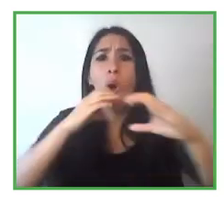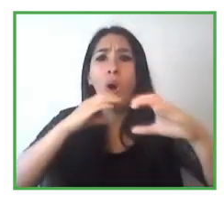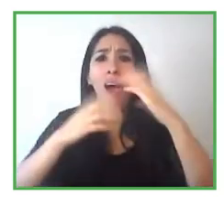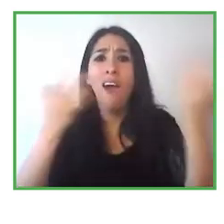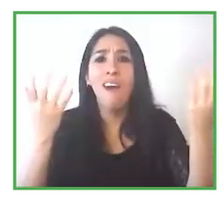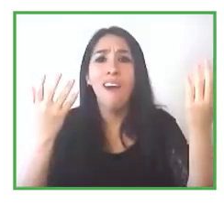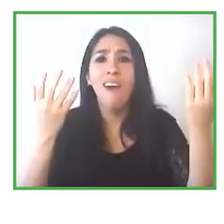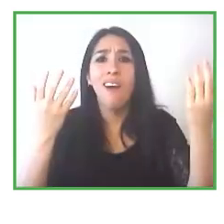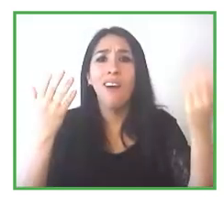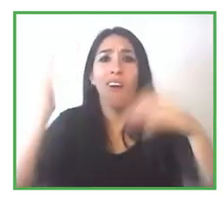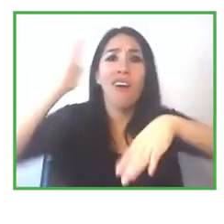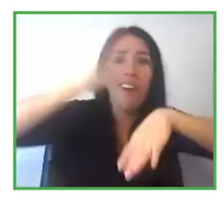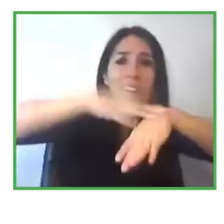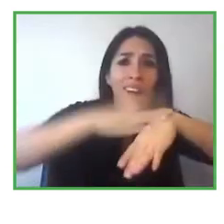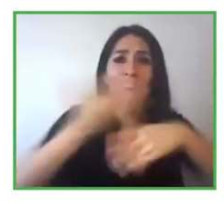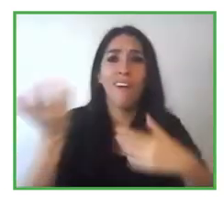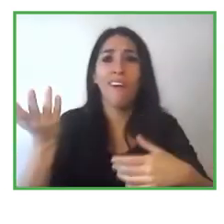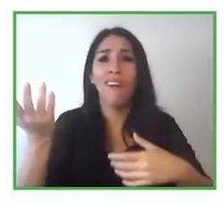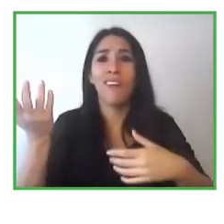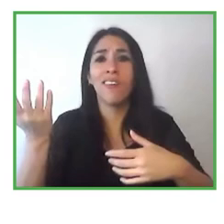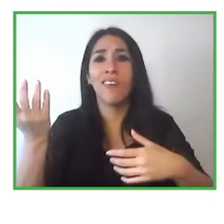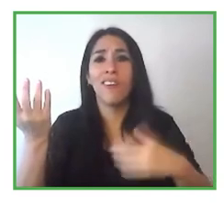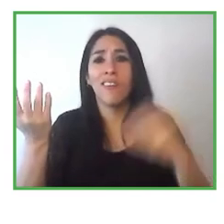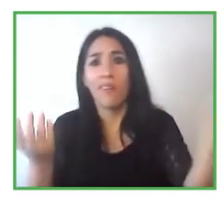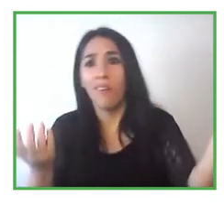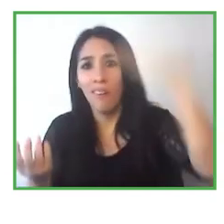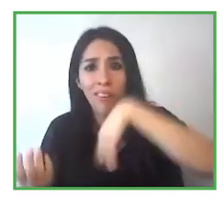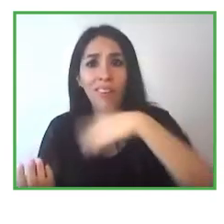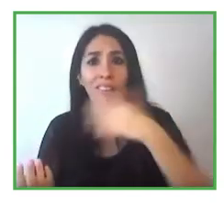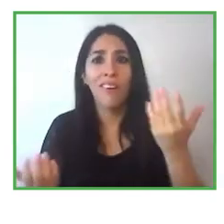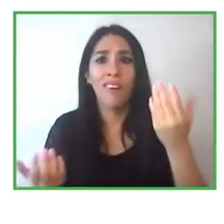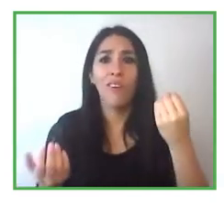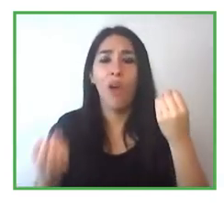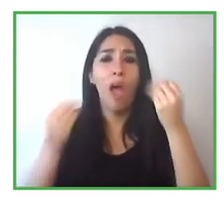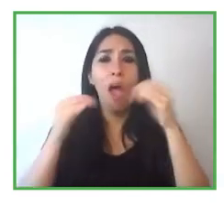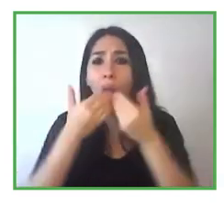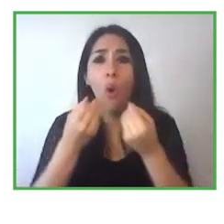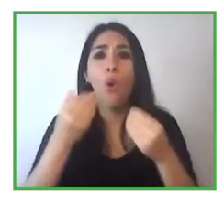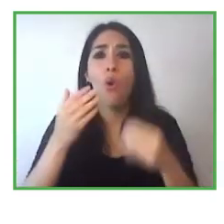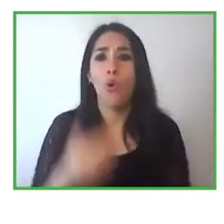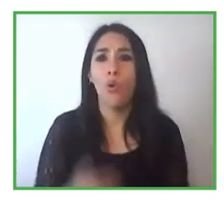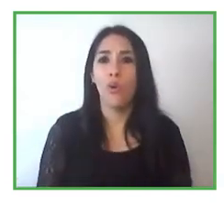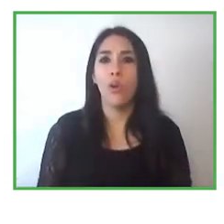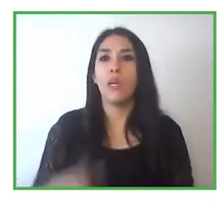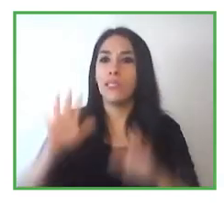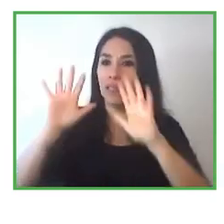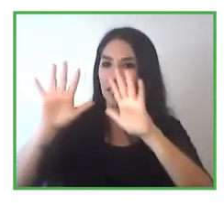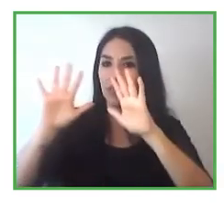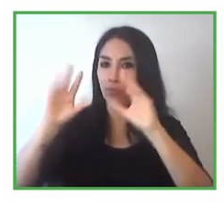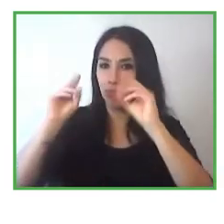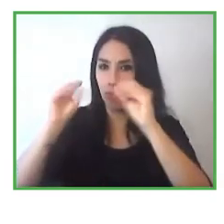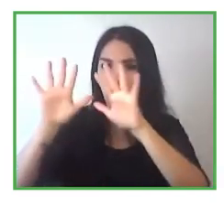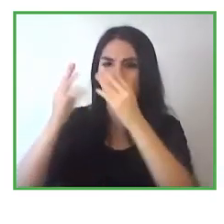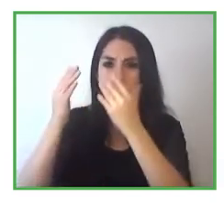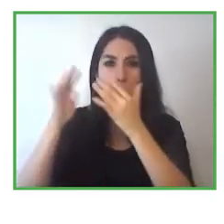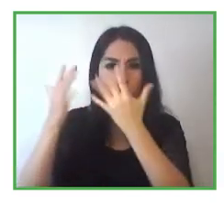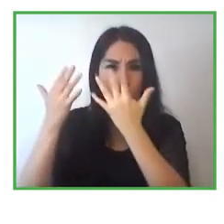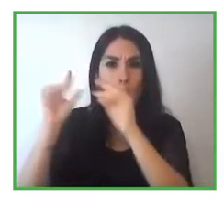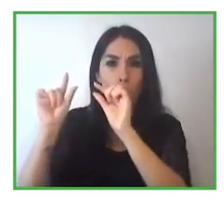they had he didn't know how to tell them to go to the cafeteria so what we did was to